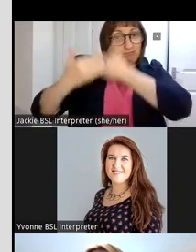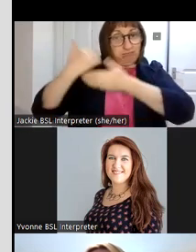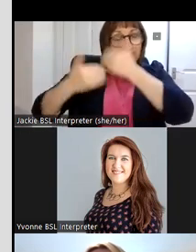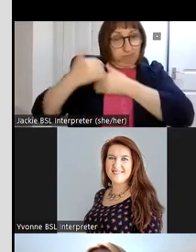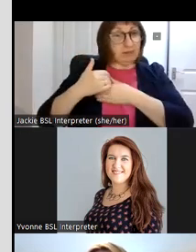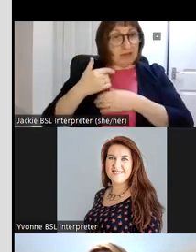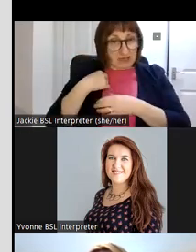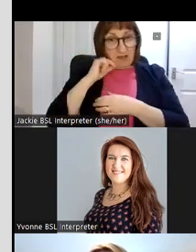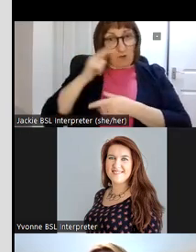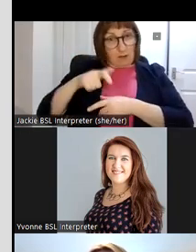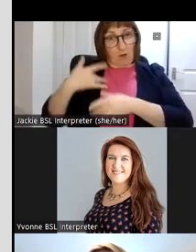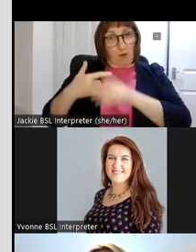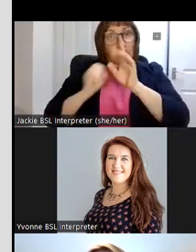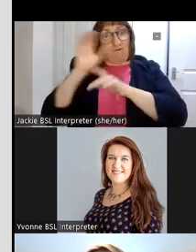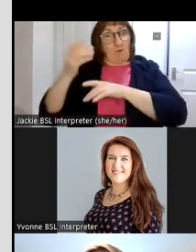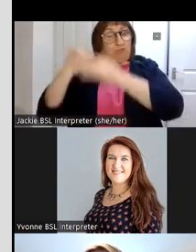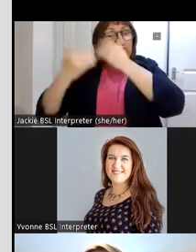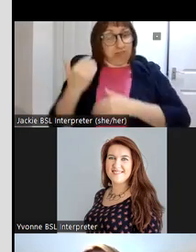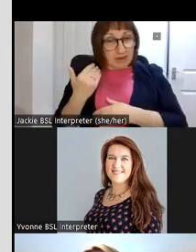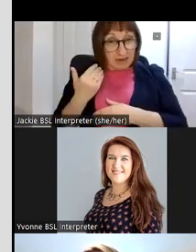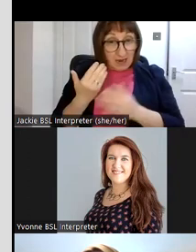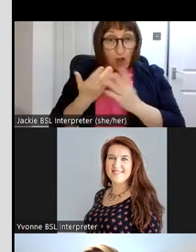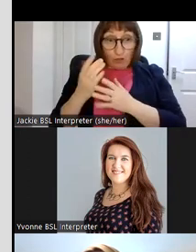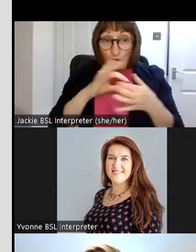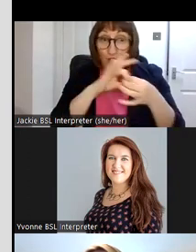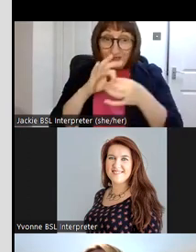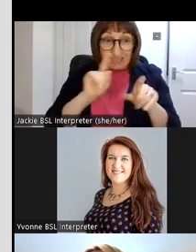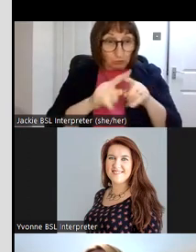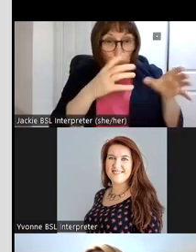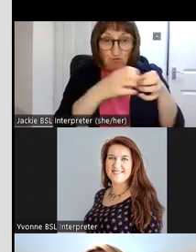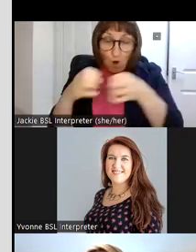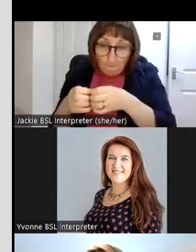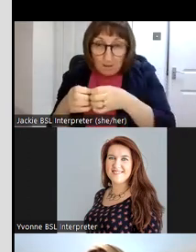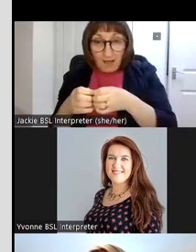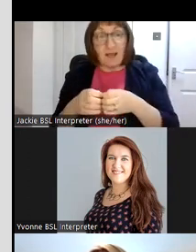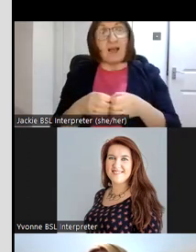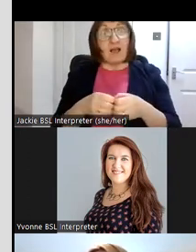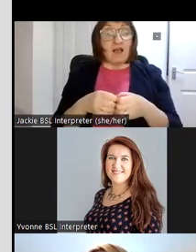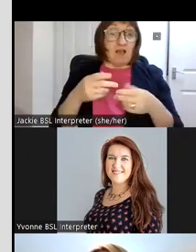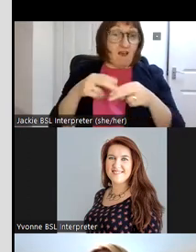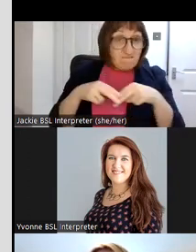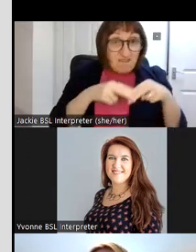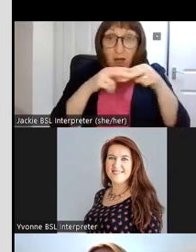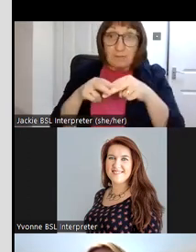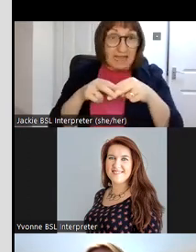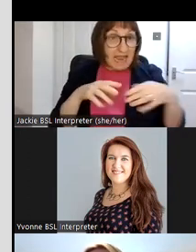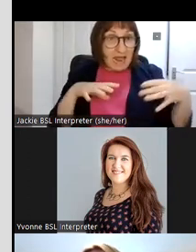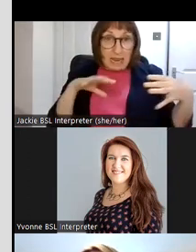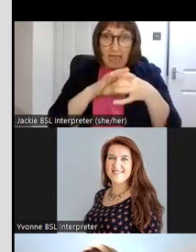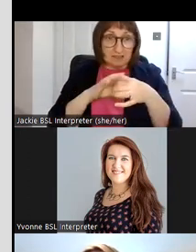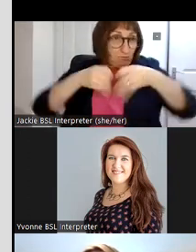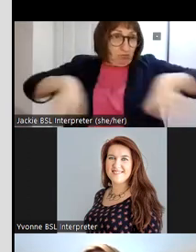my colon diaspora so through the the groups uh lost family links have been re-established and